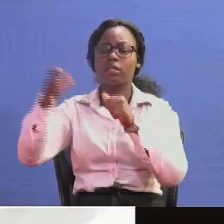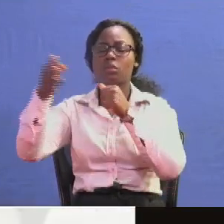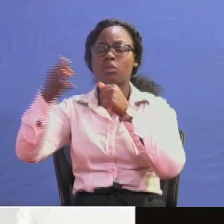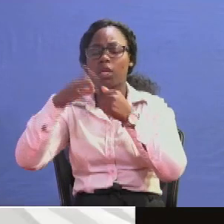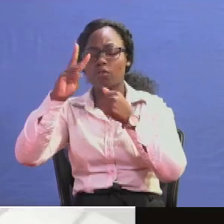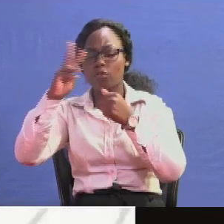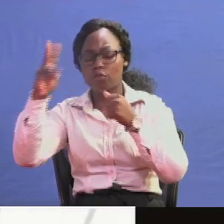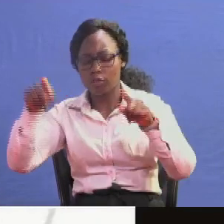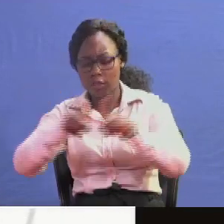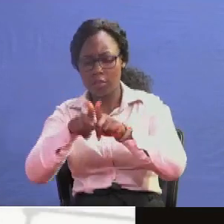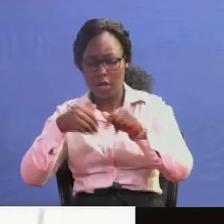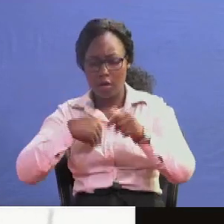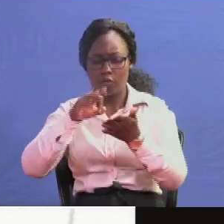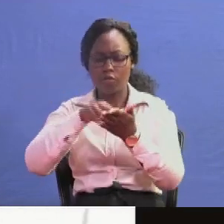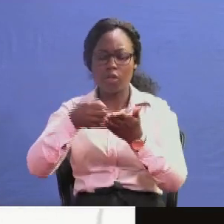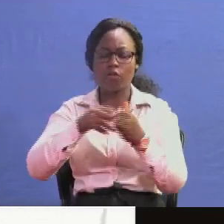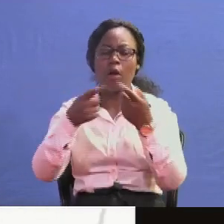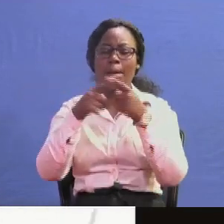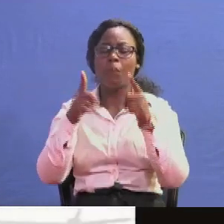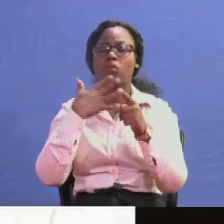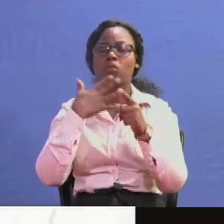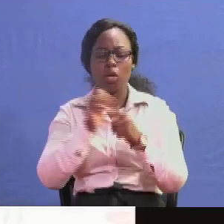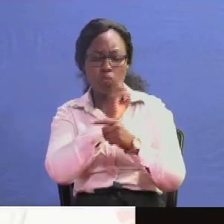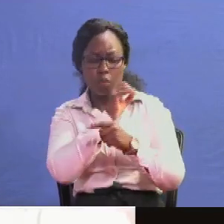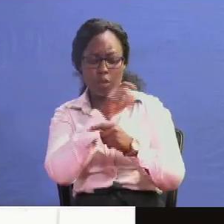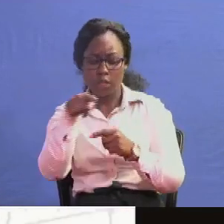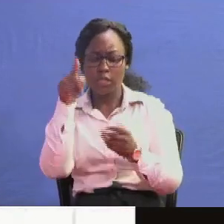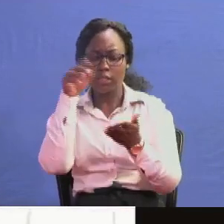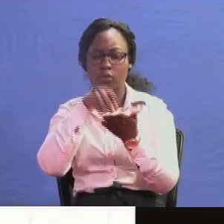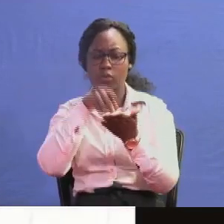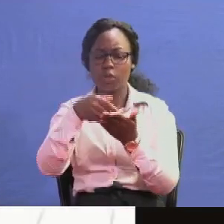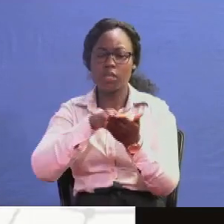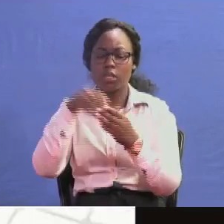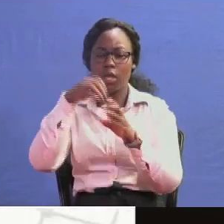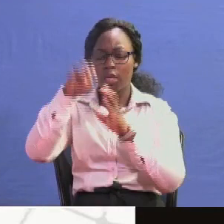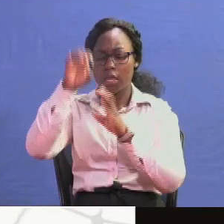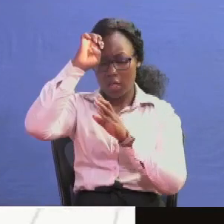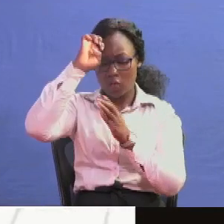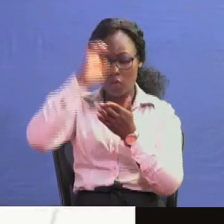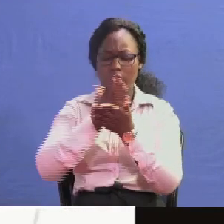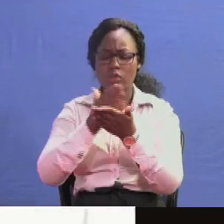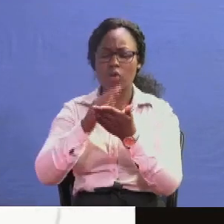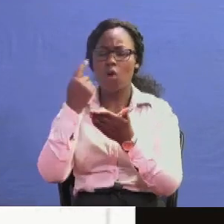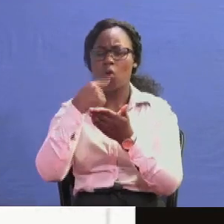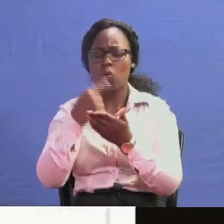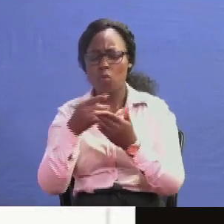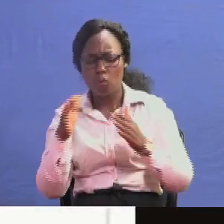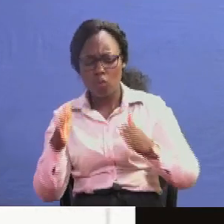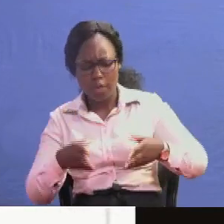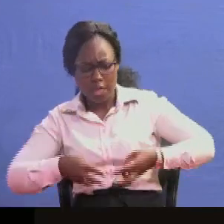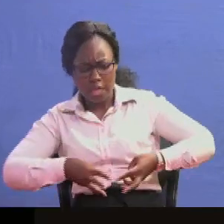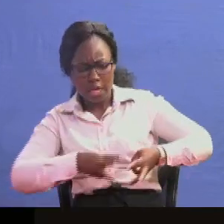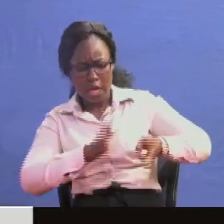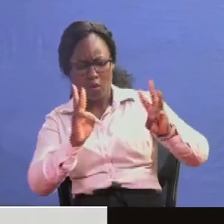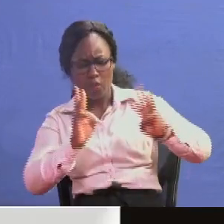weaknesses however we want to blame these weaknesses for players in the education sector who along the way mutilated